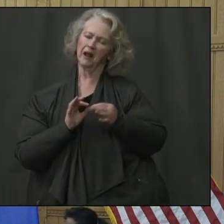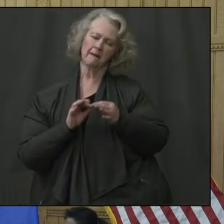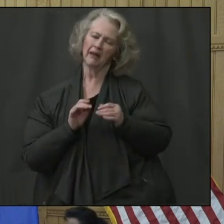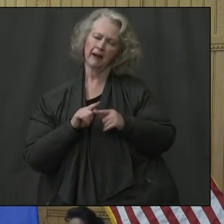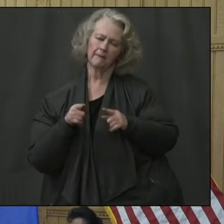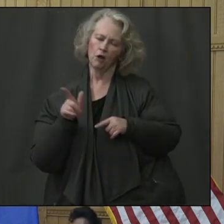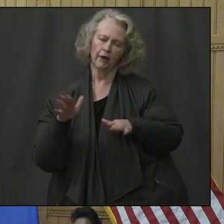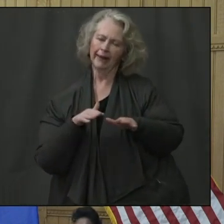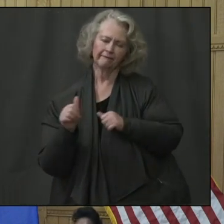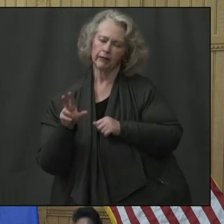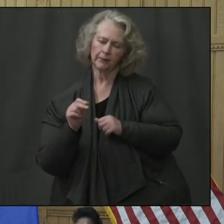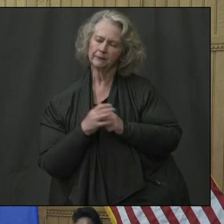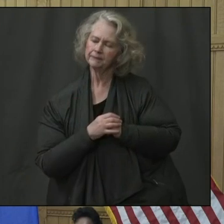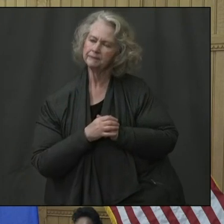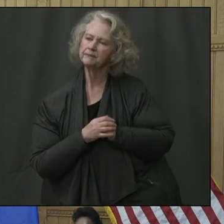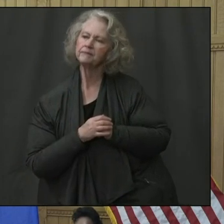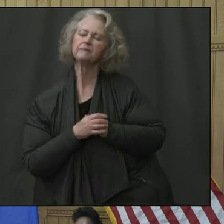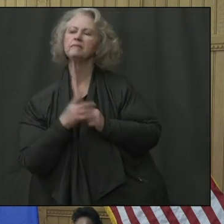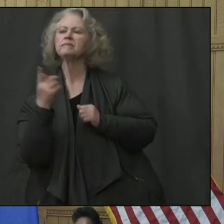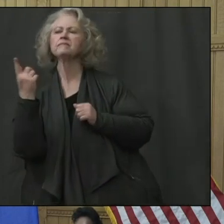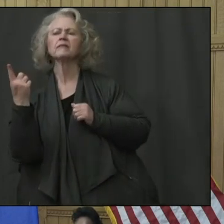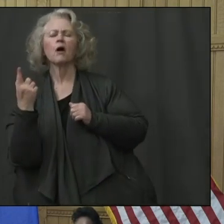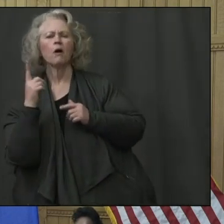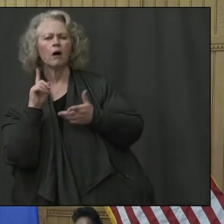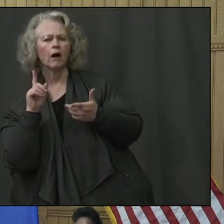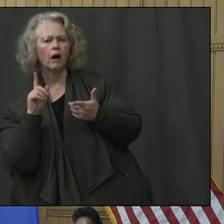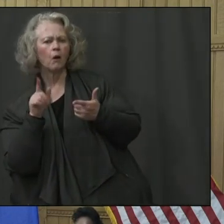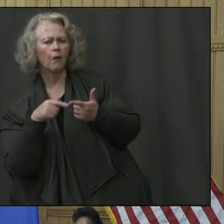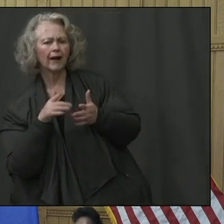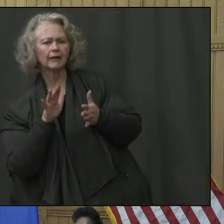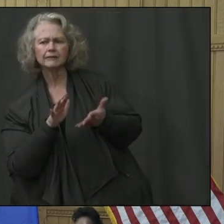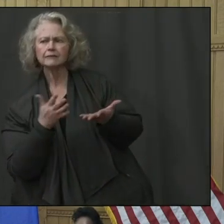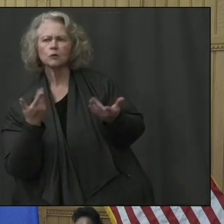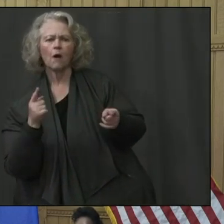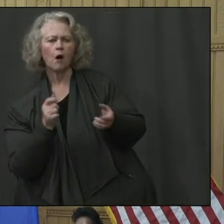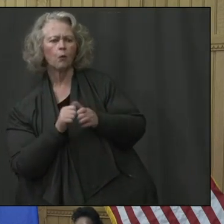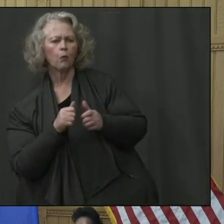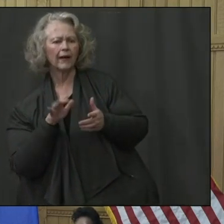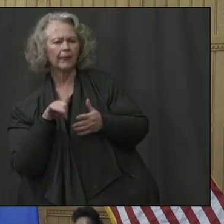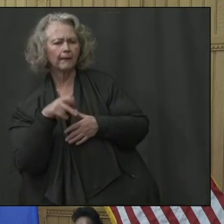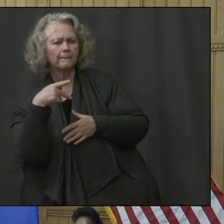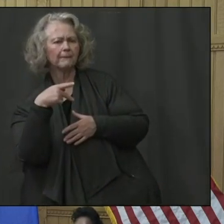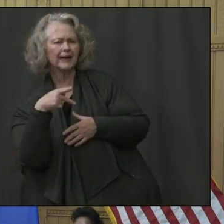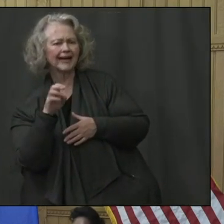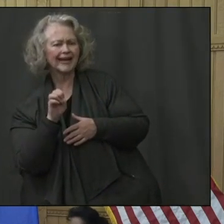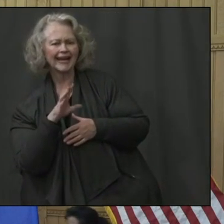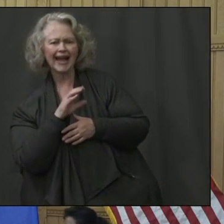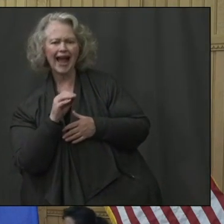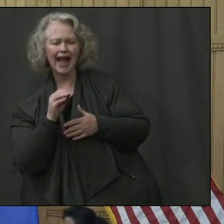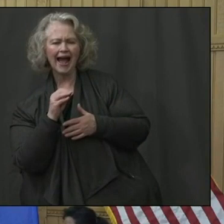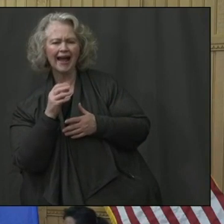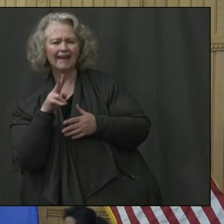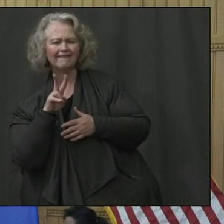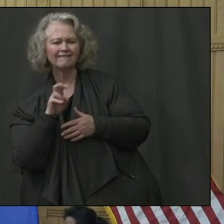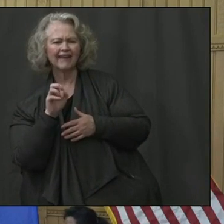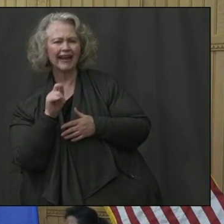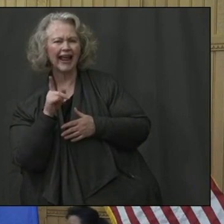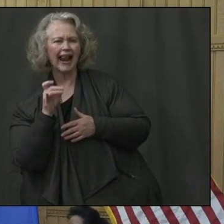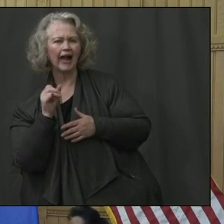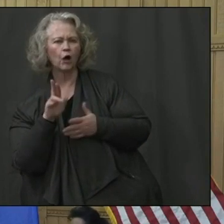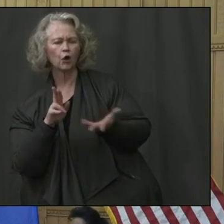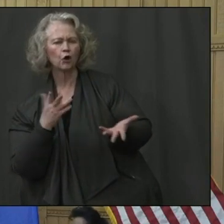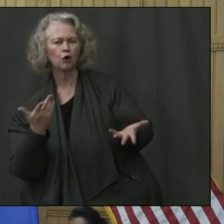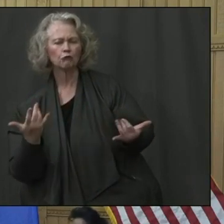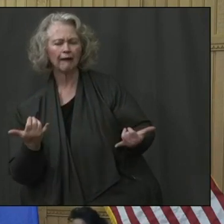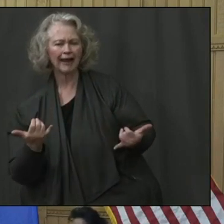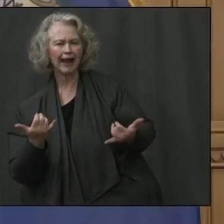right now. What is the status of the PPE in the state right now in our state? It's a source of endless frustration for